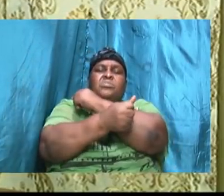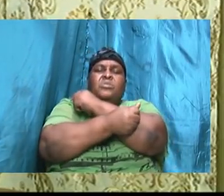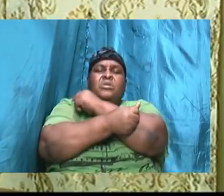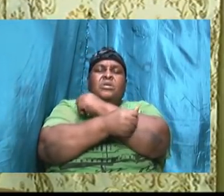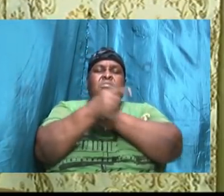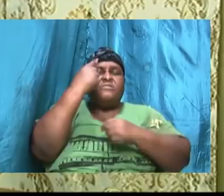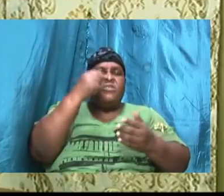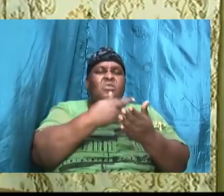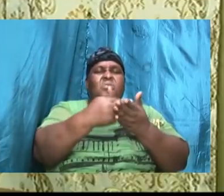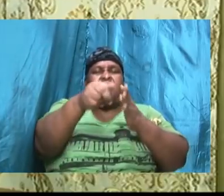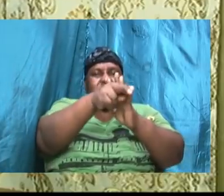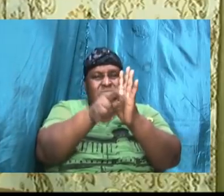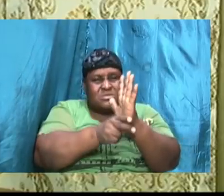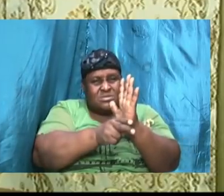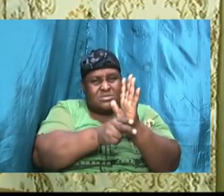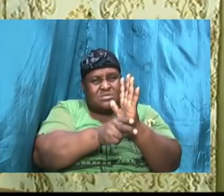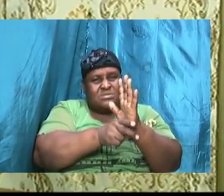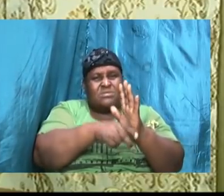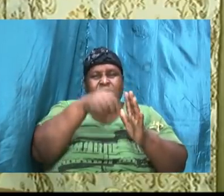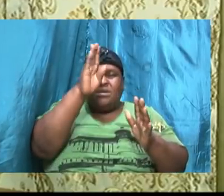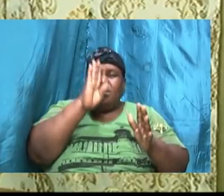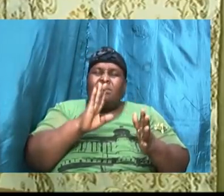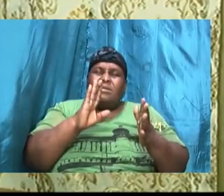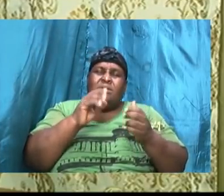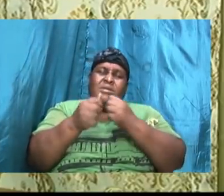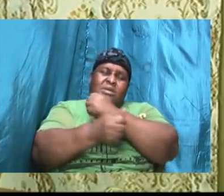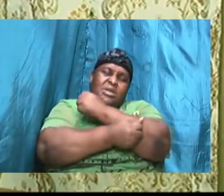he wanted to receive the blessing